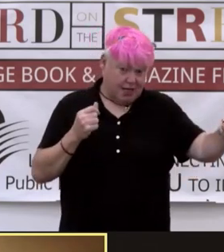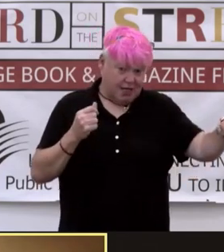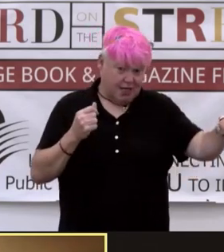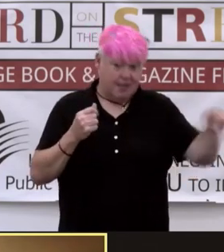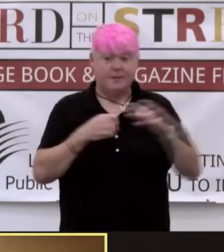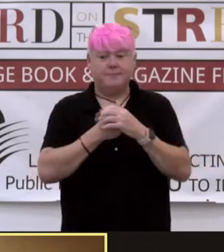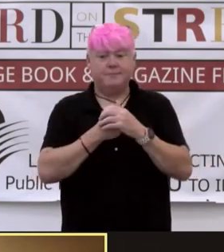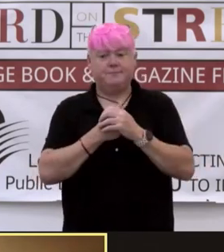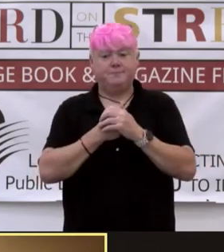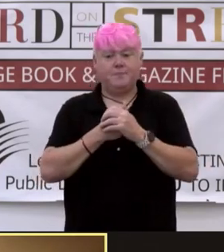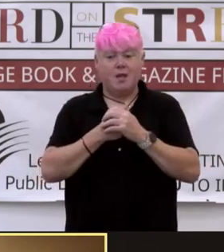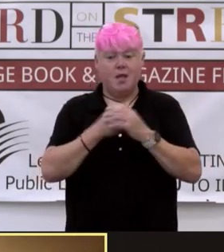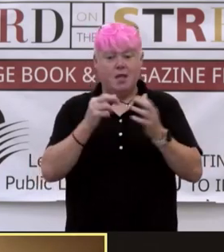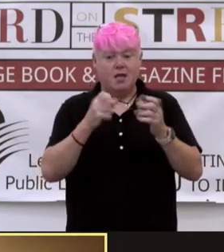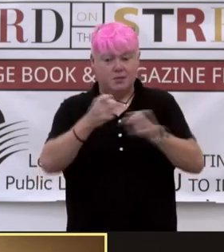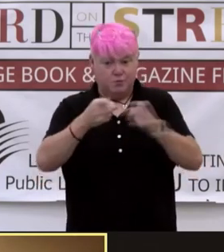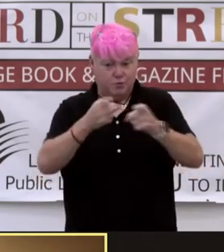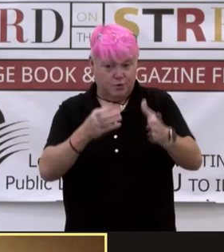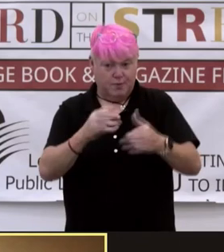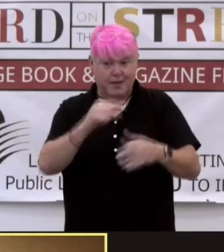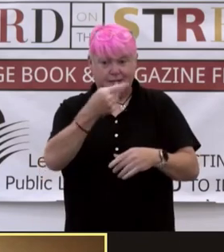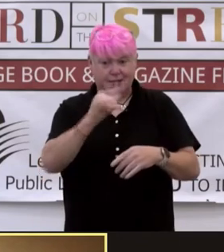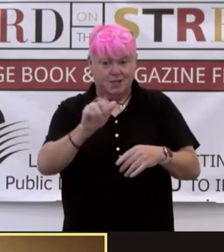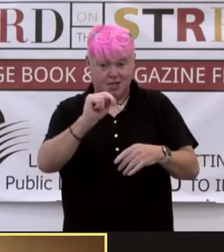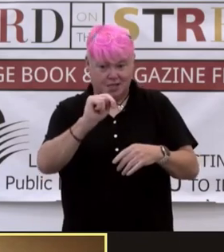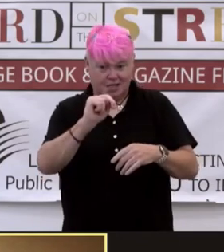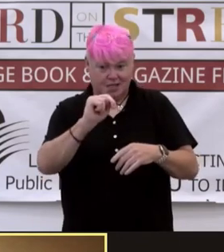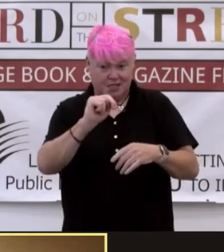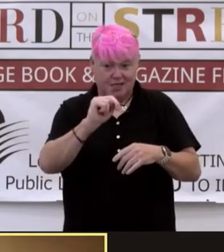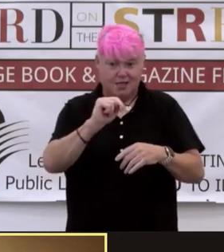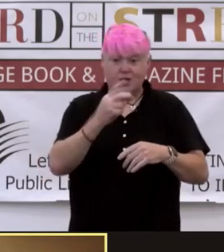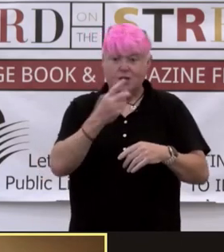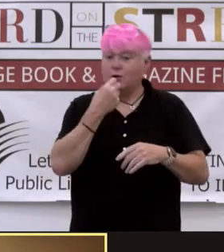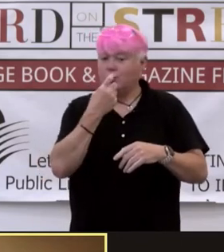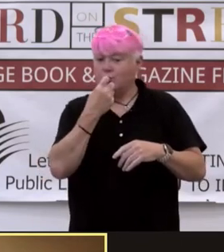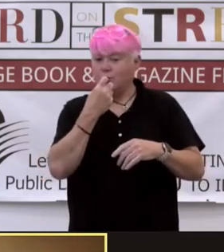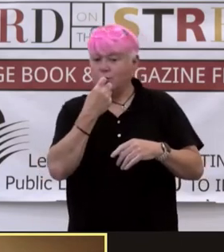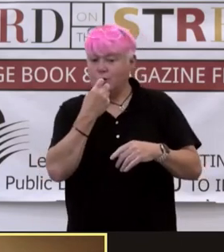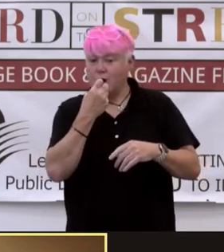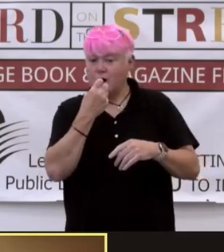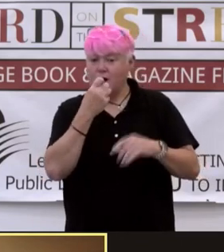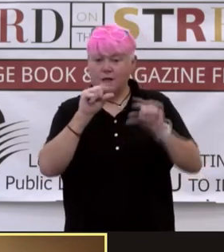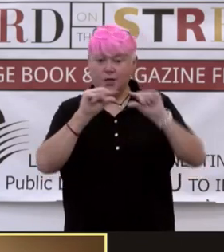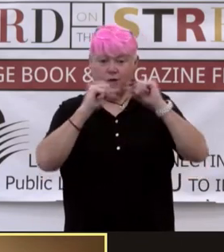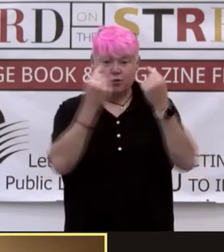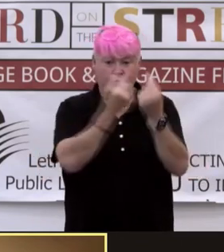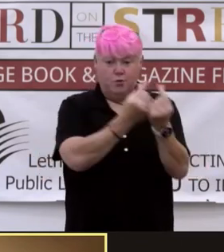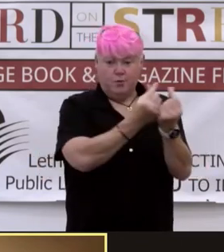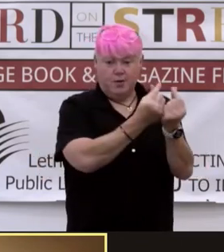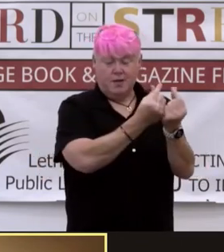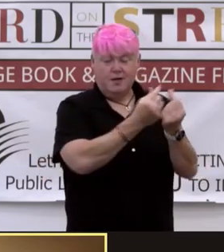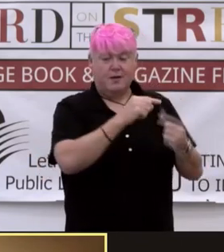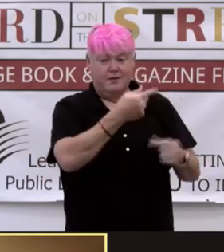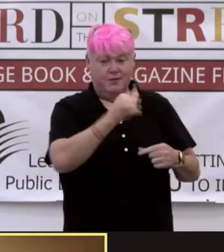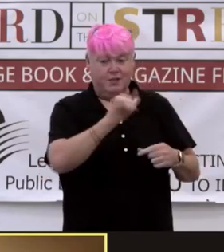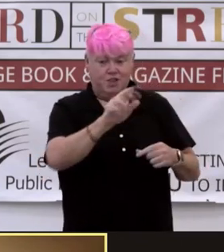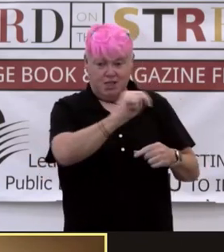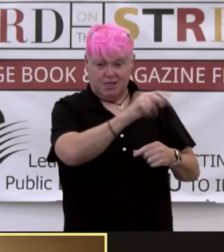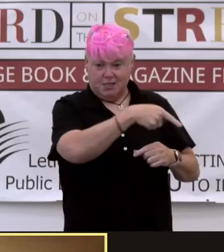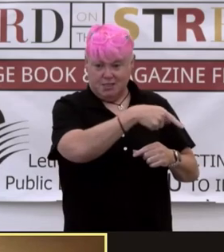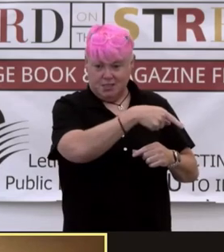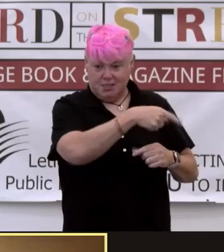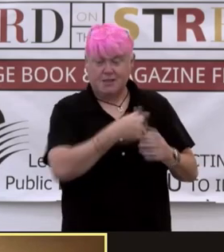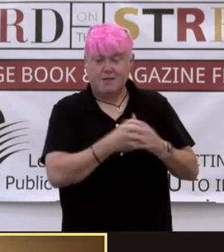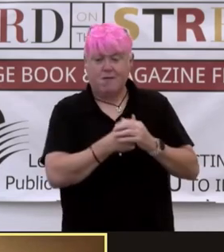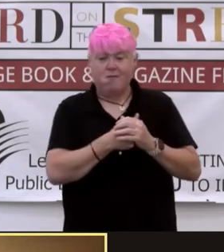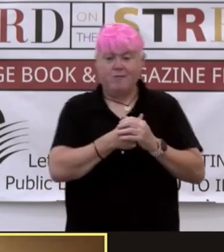ruled by the djinn, the Ifrit djinn, who are a clan of, clan among the djinns. They, because they have clans, they